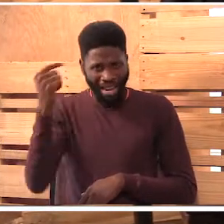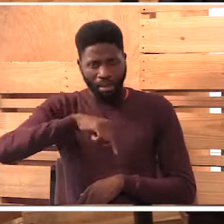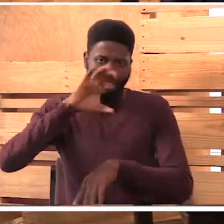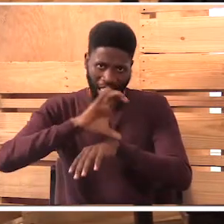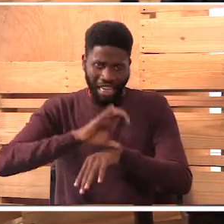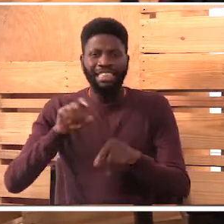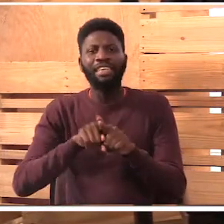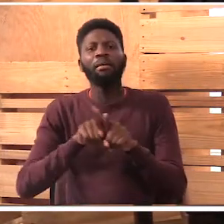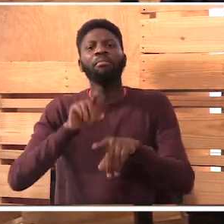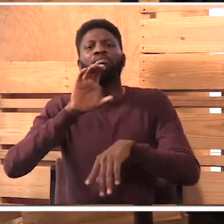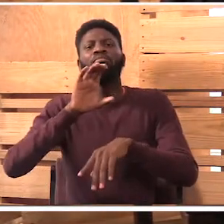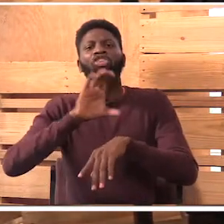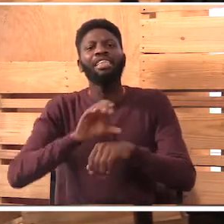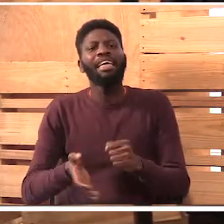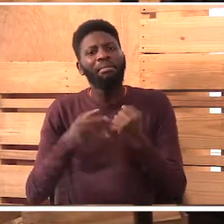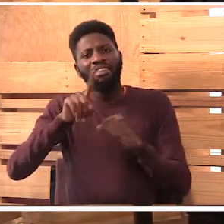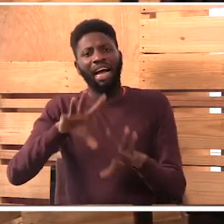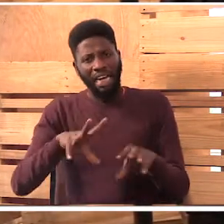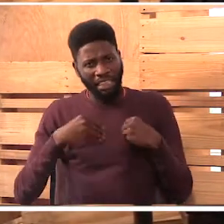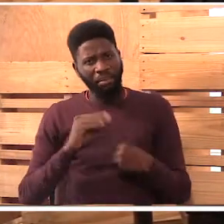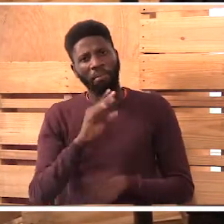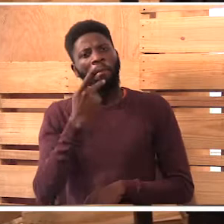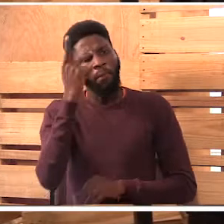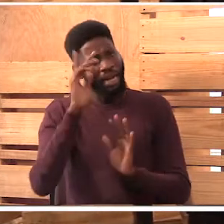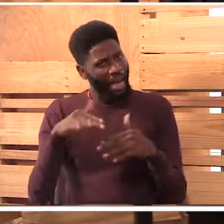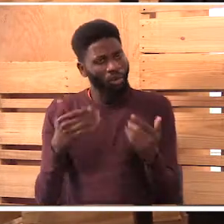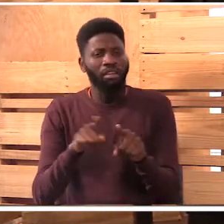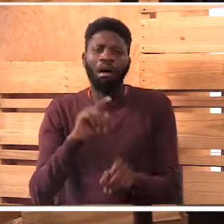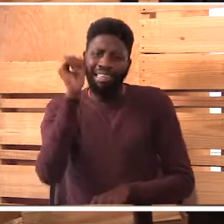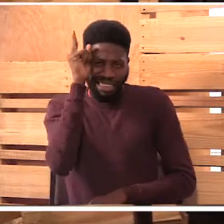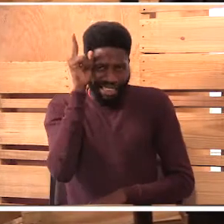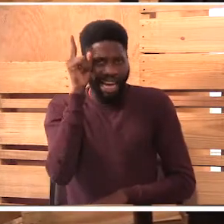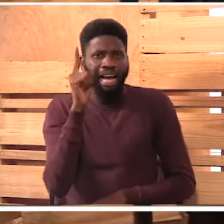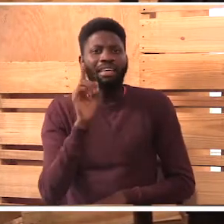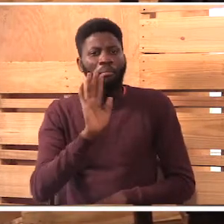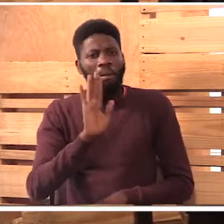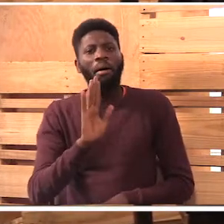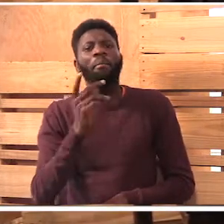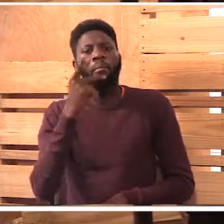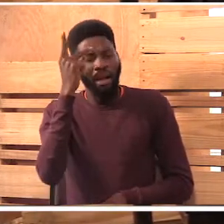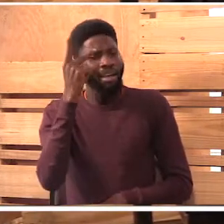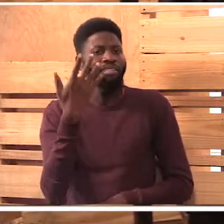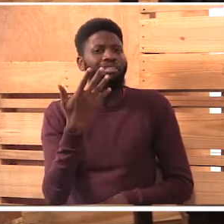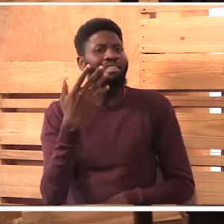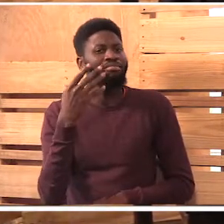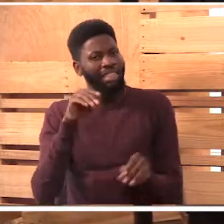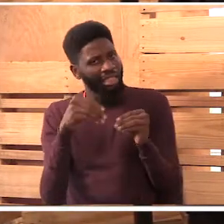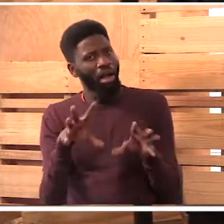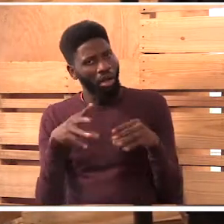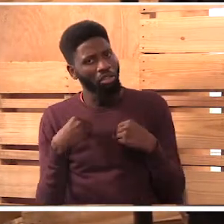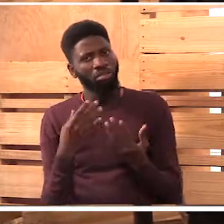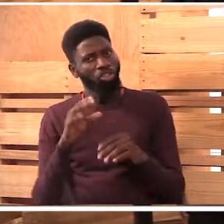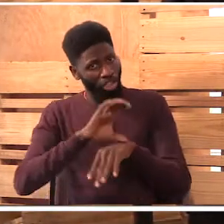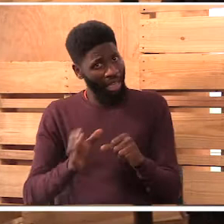accept your parents and to know their disabilities, they are like any other parents? Has the church helped you in any way?